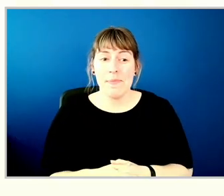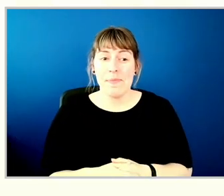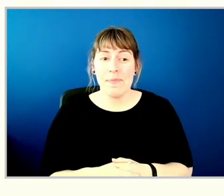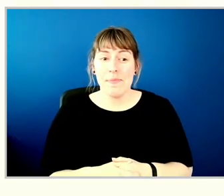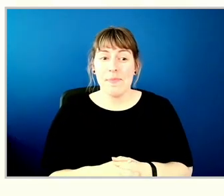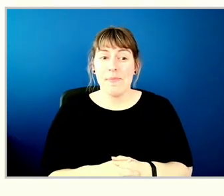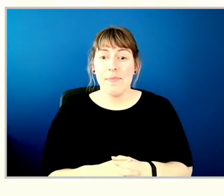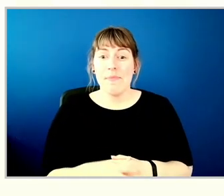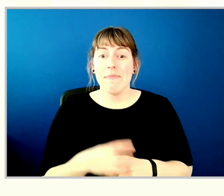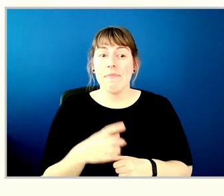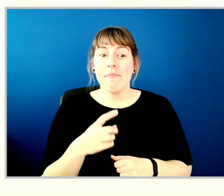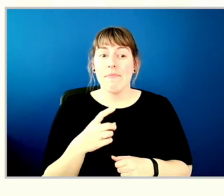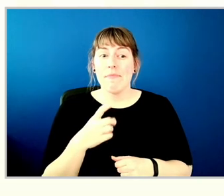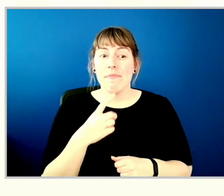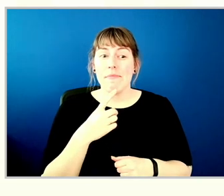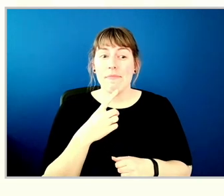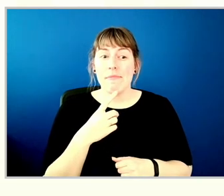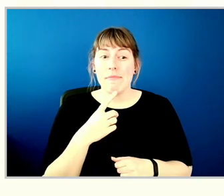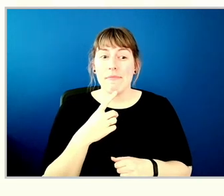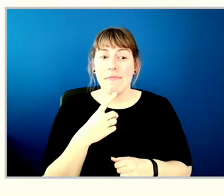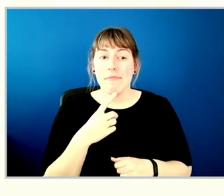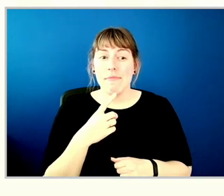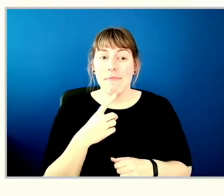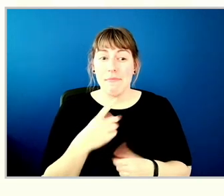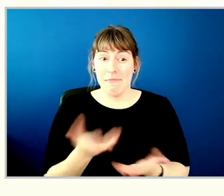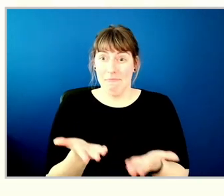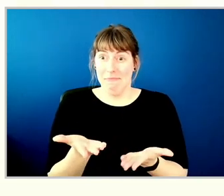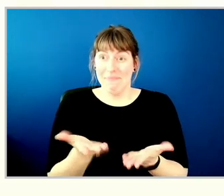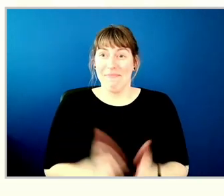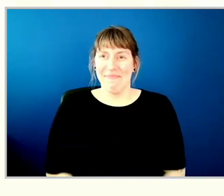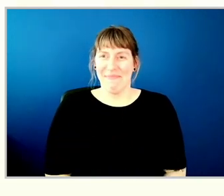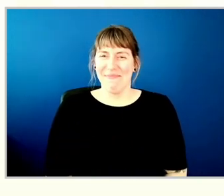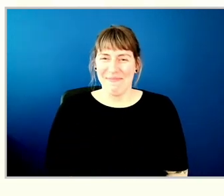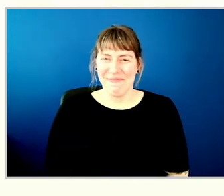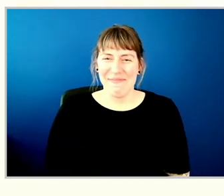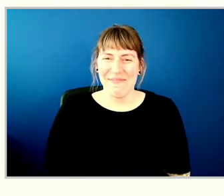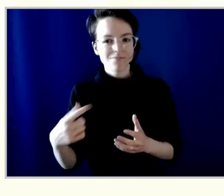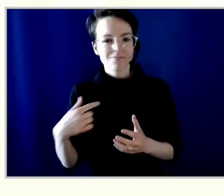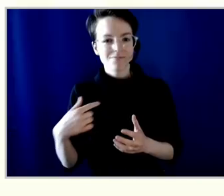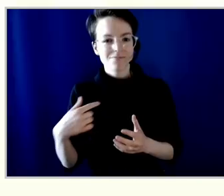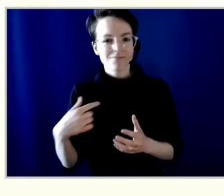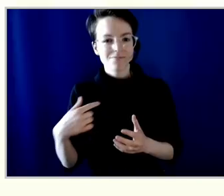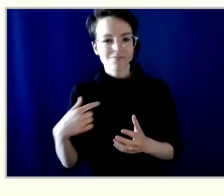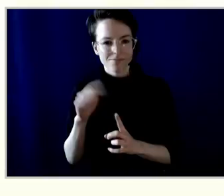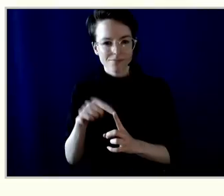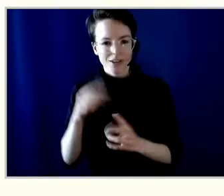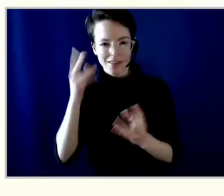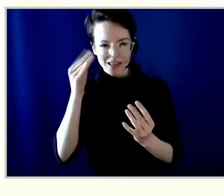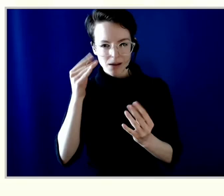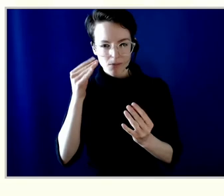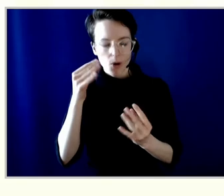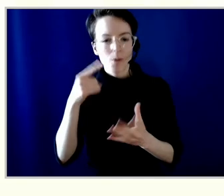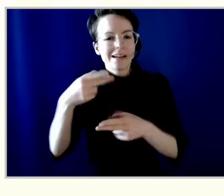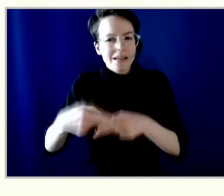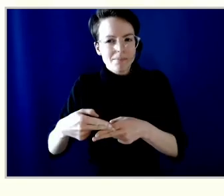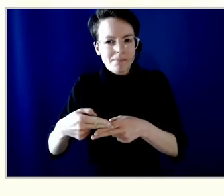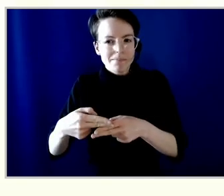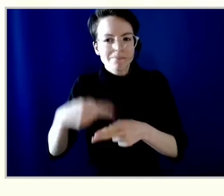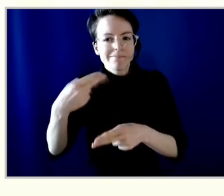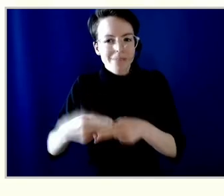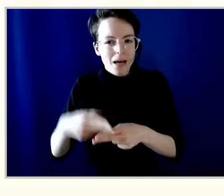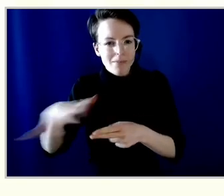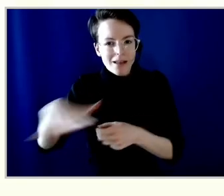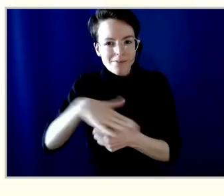Yes, I'm just trying to run through the branch numbers in my mind. Is it at that point gray? So it was 10th